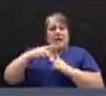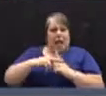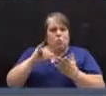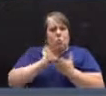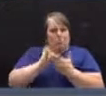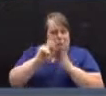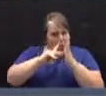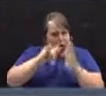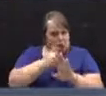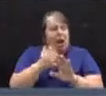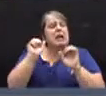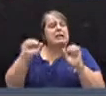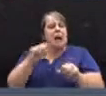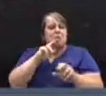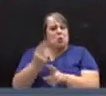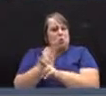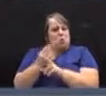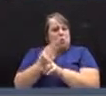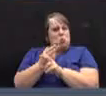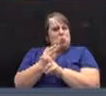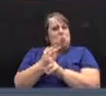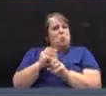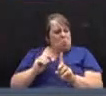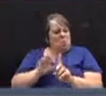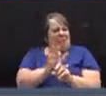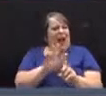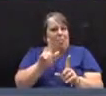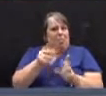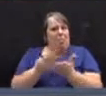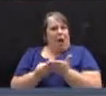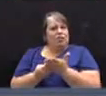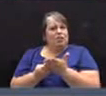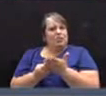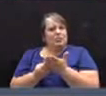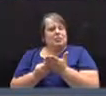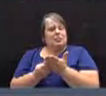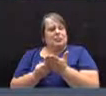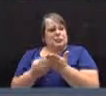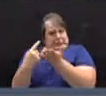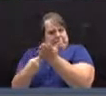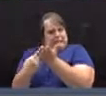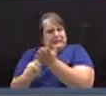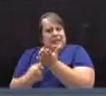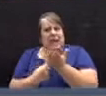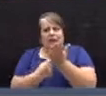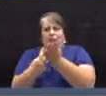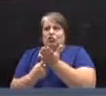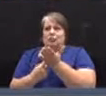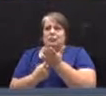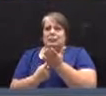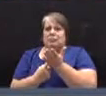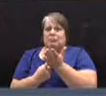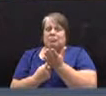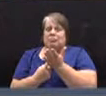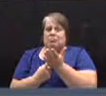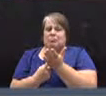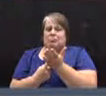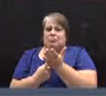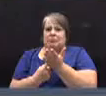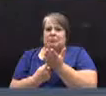which can be used to affect the budget, and the discussion of this could be,